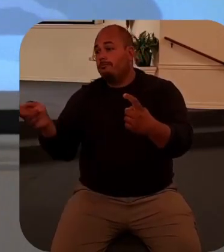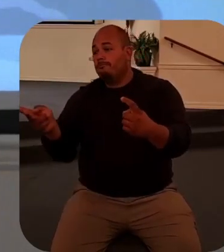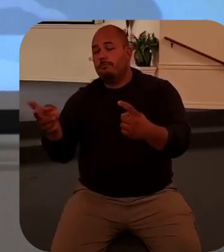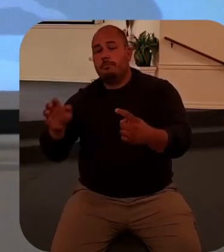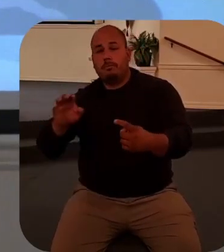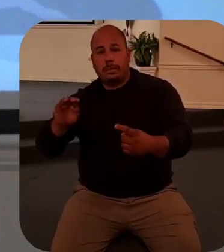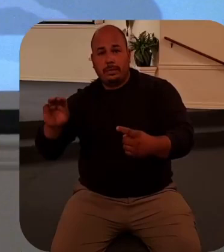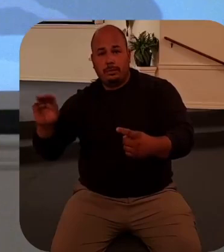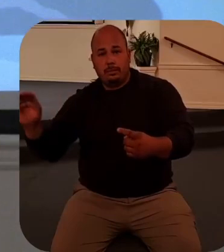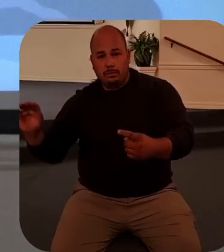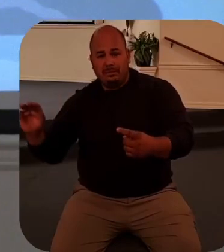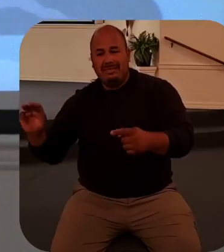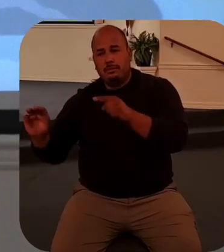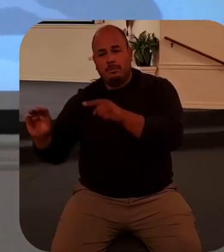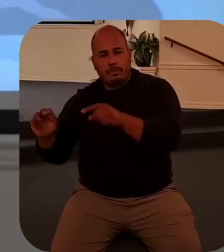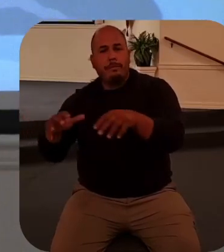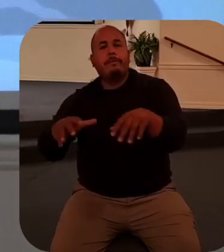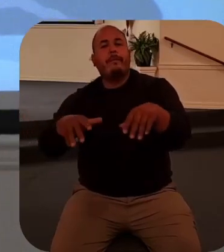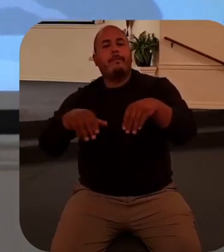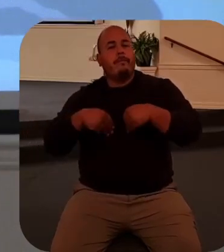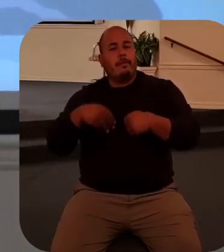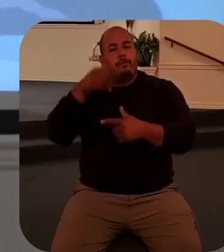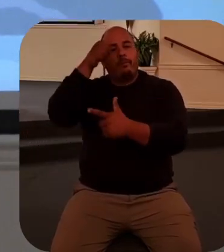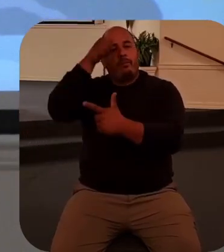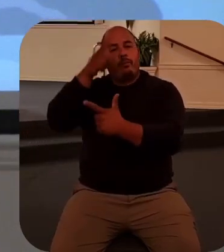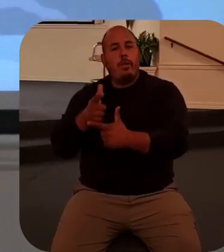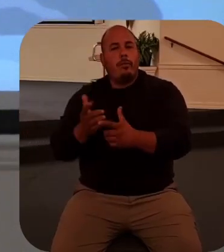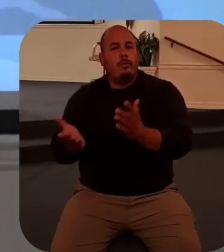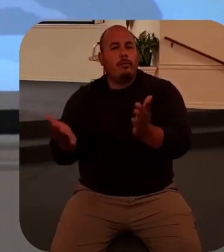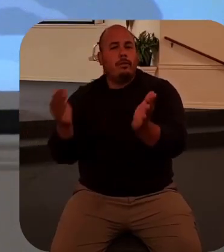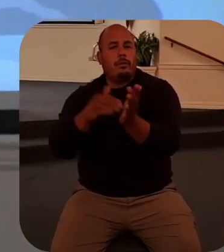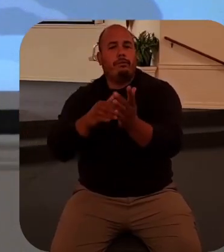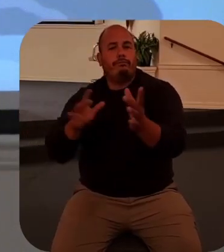back alive and whole again